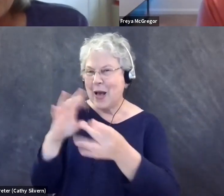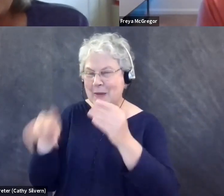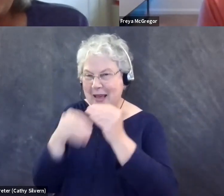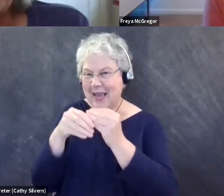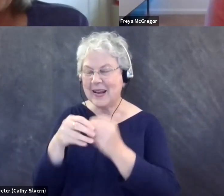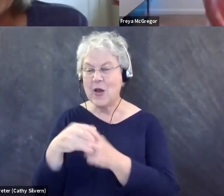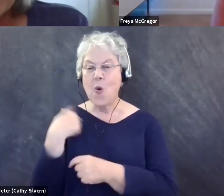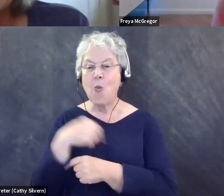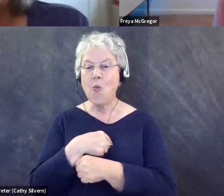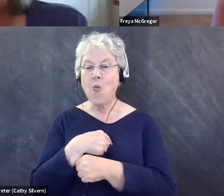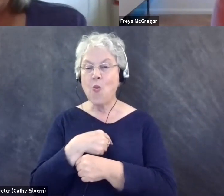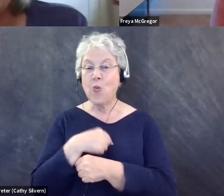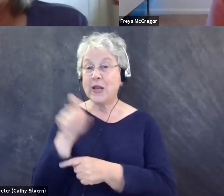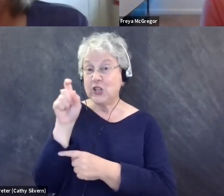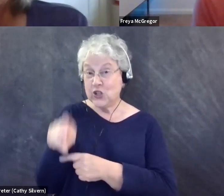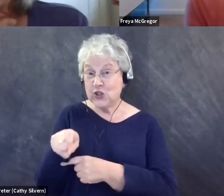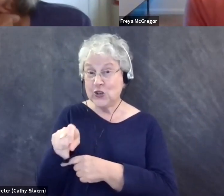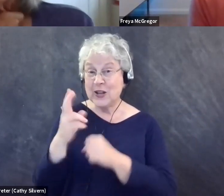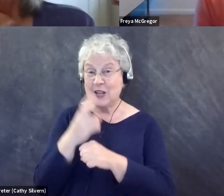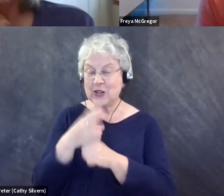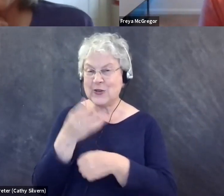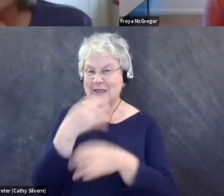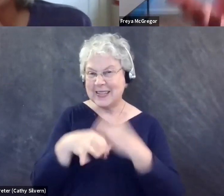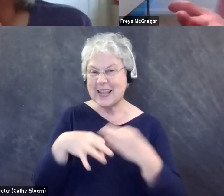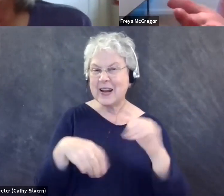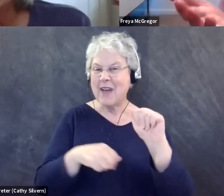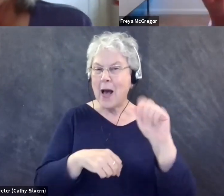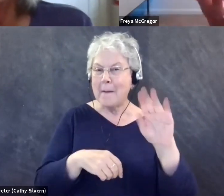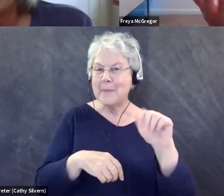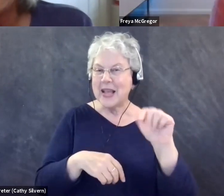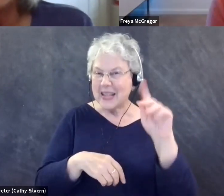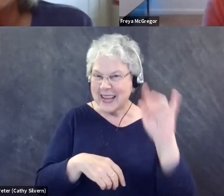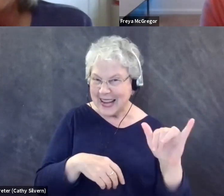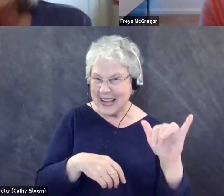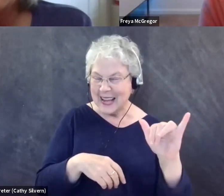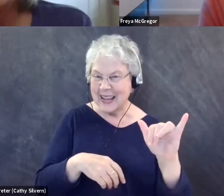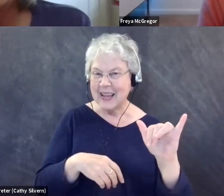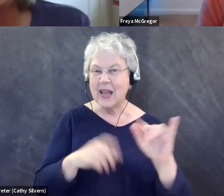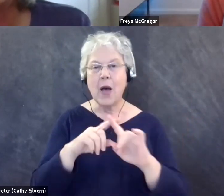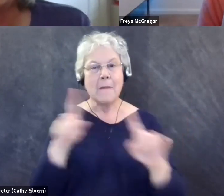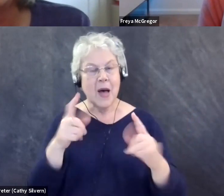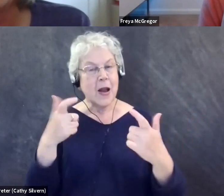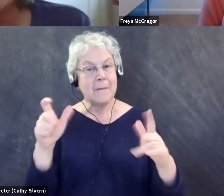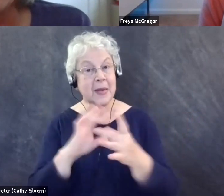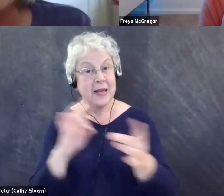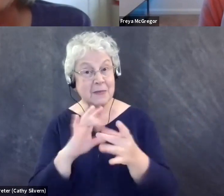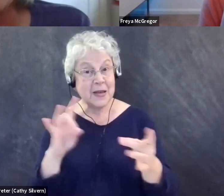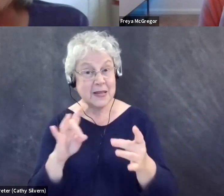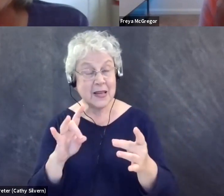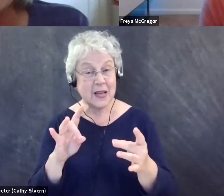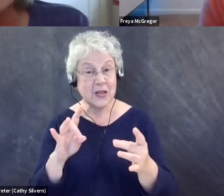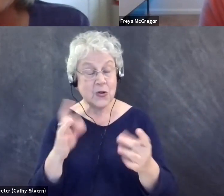what words we should use as bird ability, um, but a big message out of that is that, um,